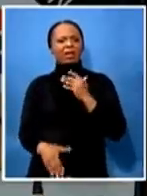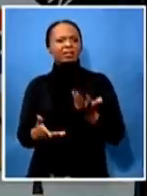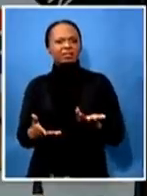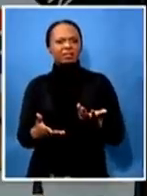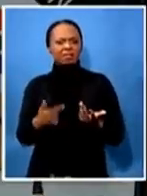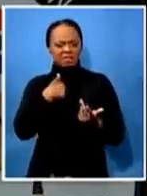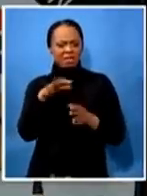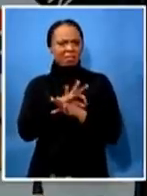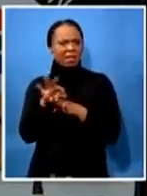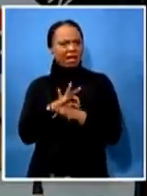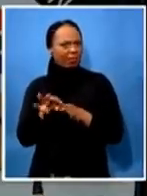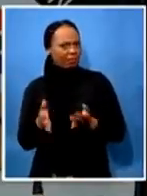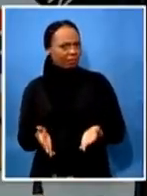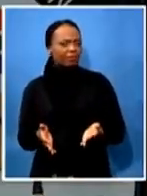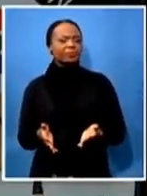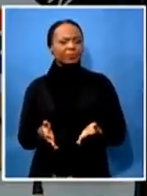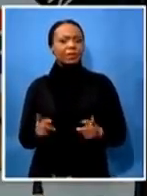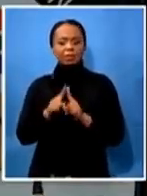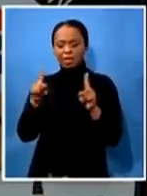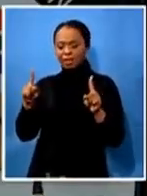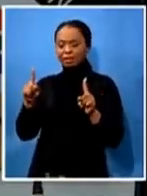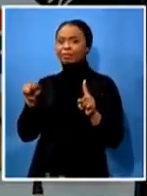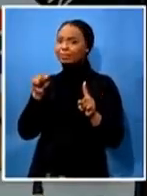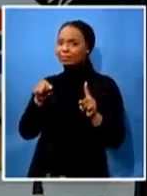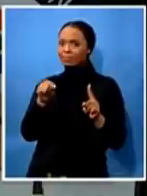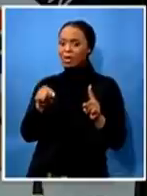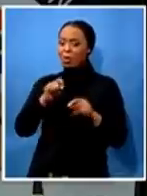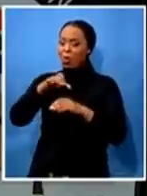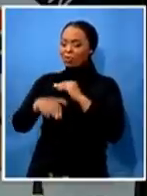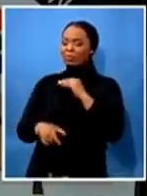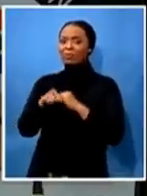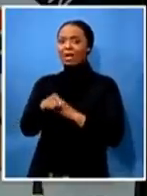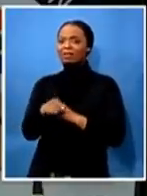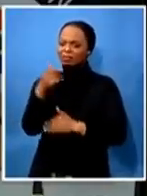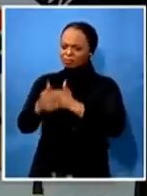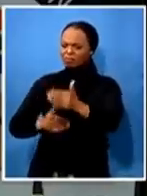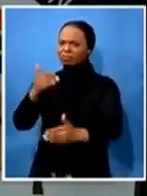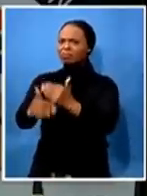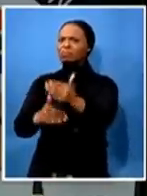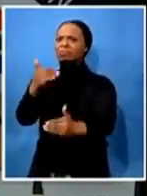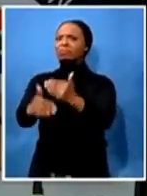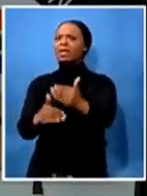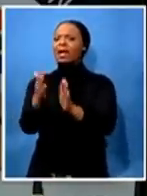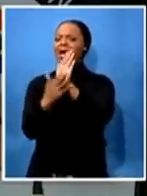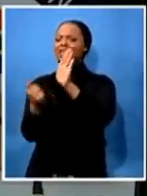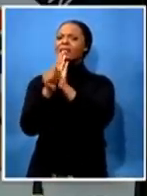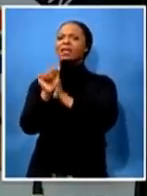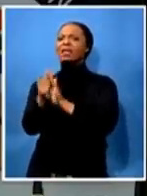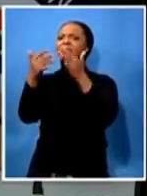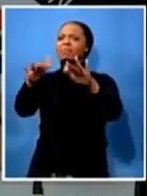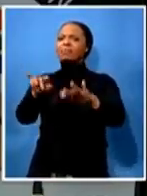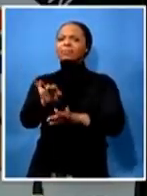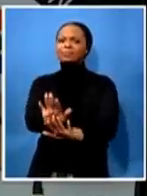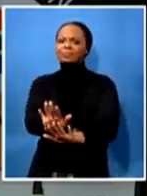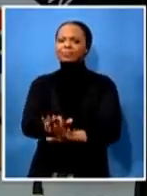then cheperson the conference ran and concluded its agenda and immediately thereafter we all had to rally behind